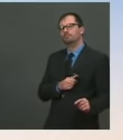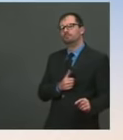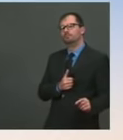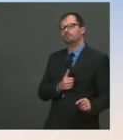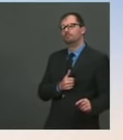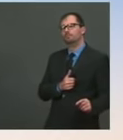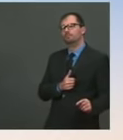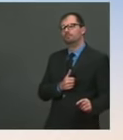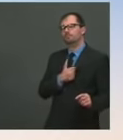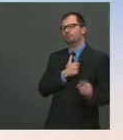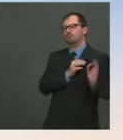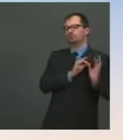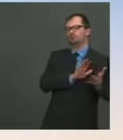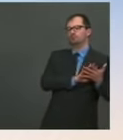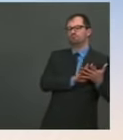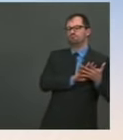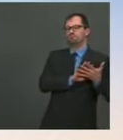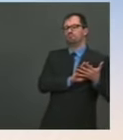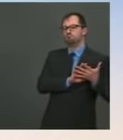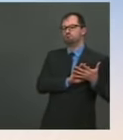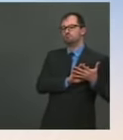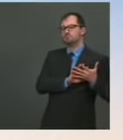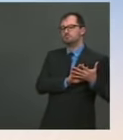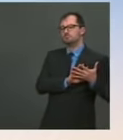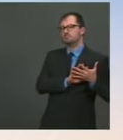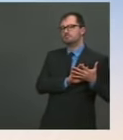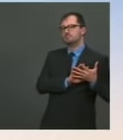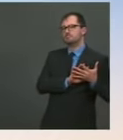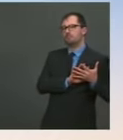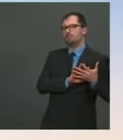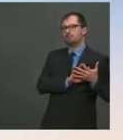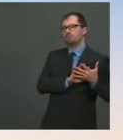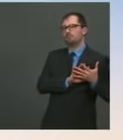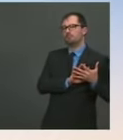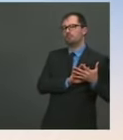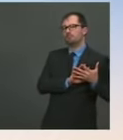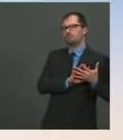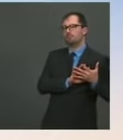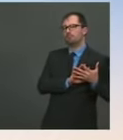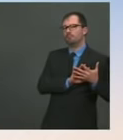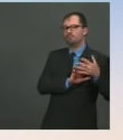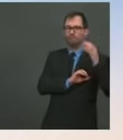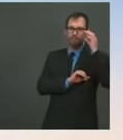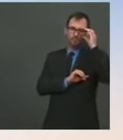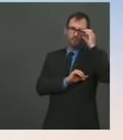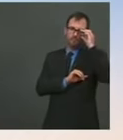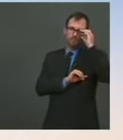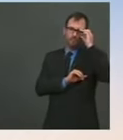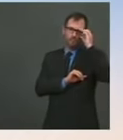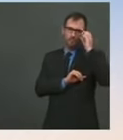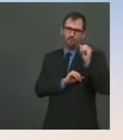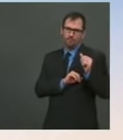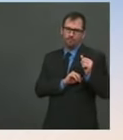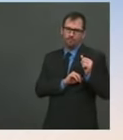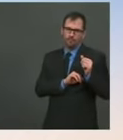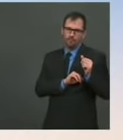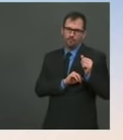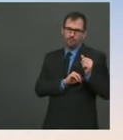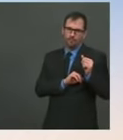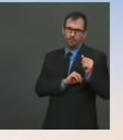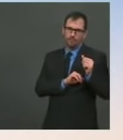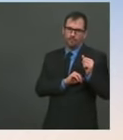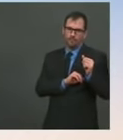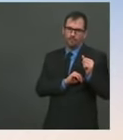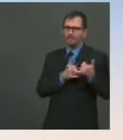was reacting to was the dollar figure that was mentioned, that you mentioned to him yesterday. As press accounts to date indicate